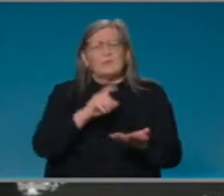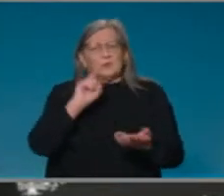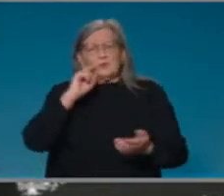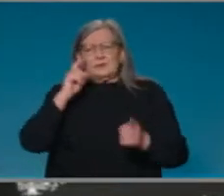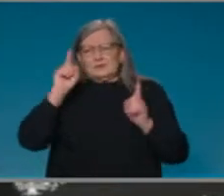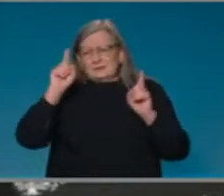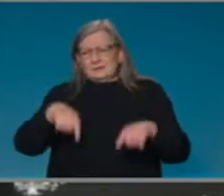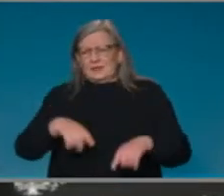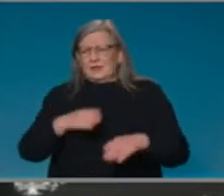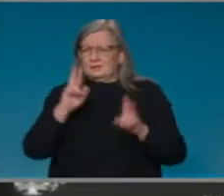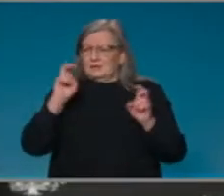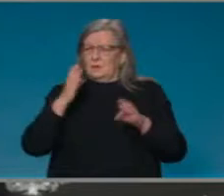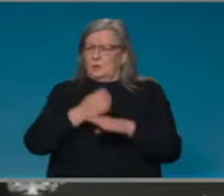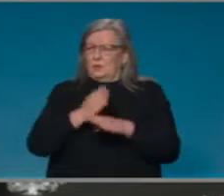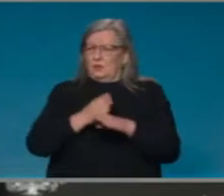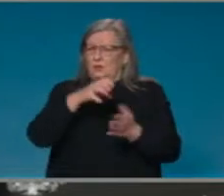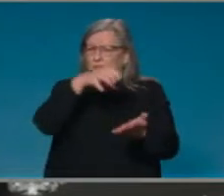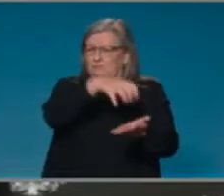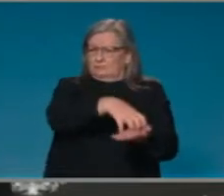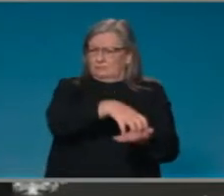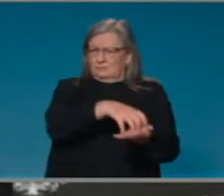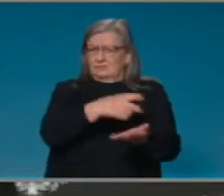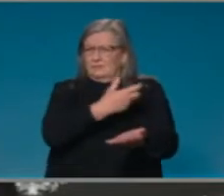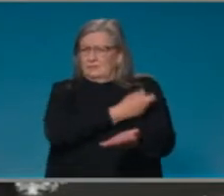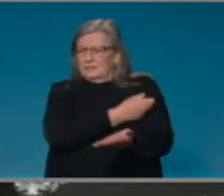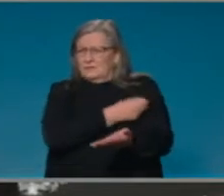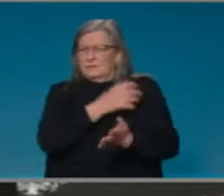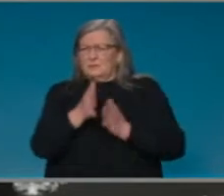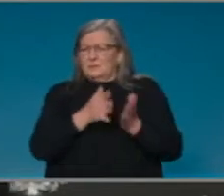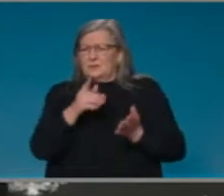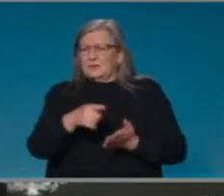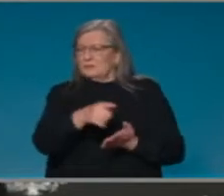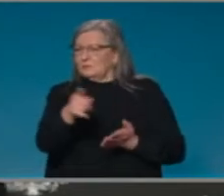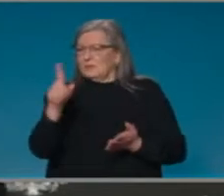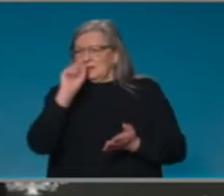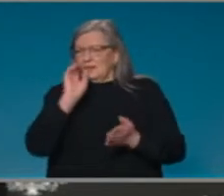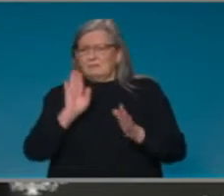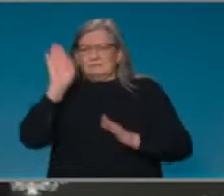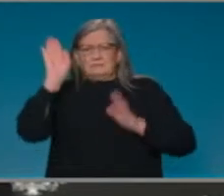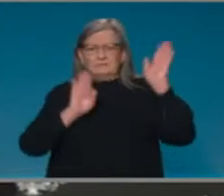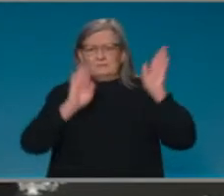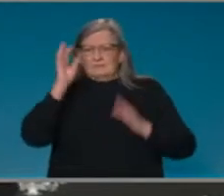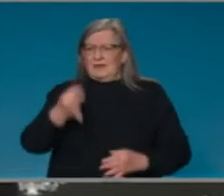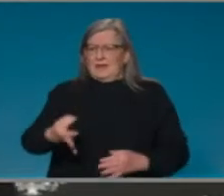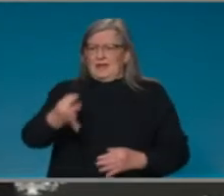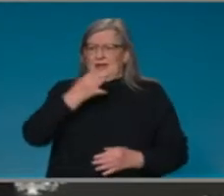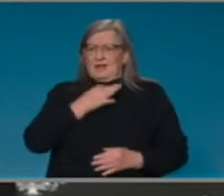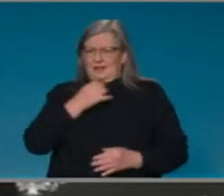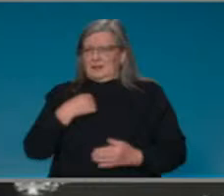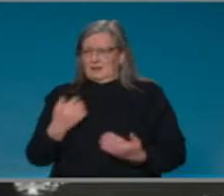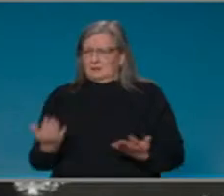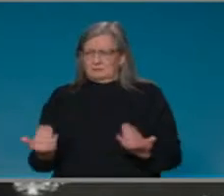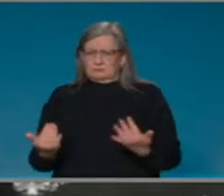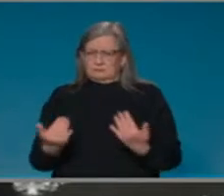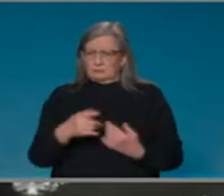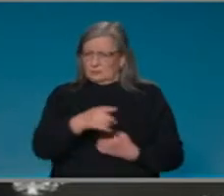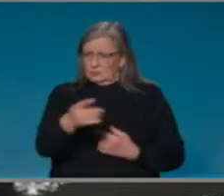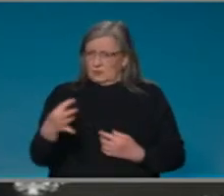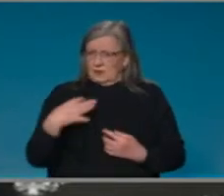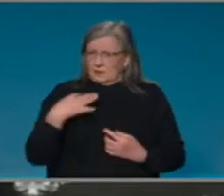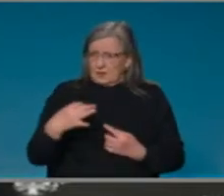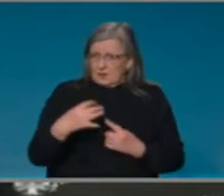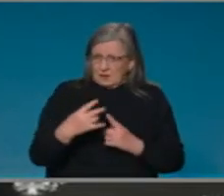vaccinations through what's called a request for tender, a request for applications. And that will now be open on a